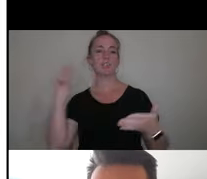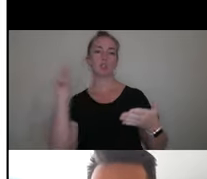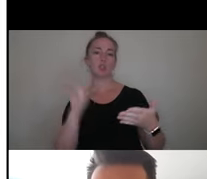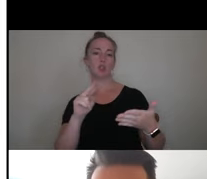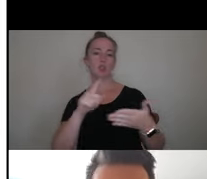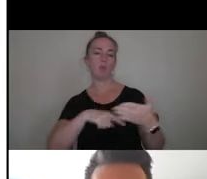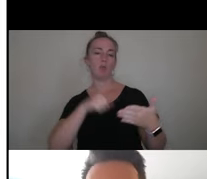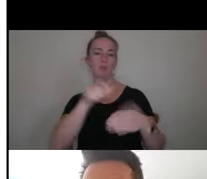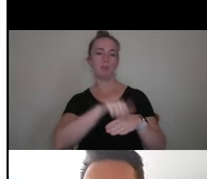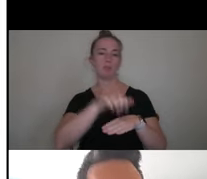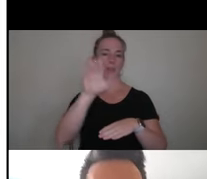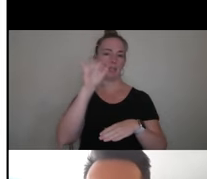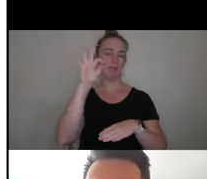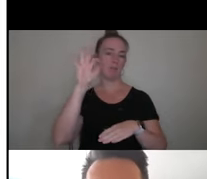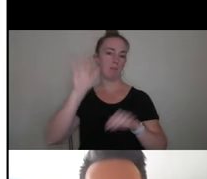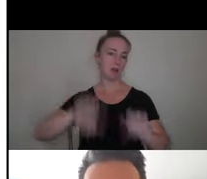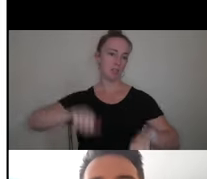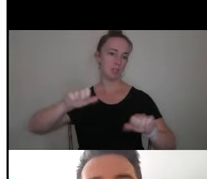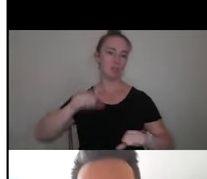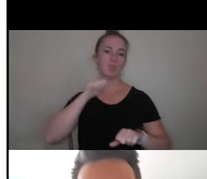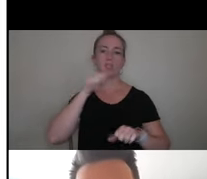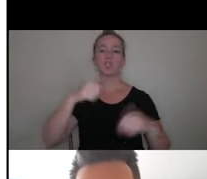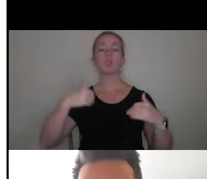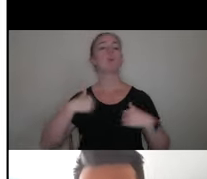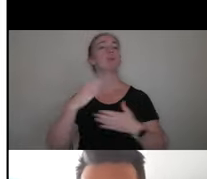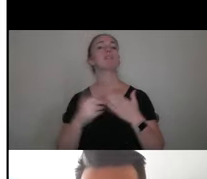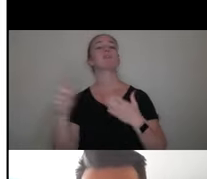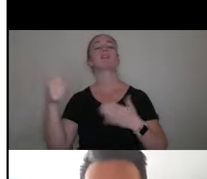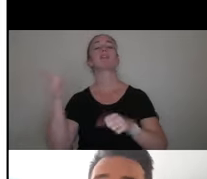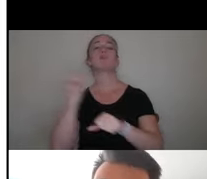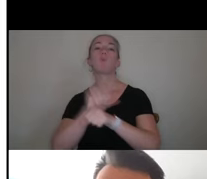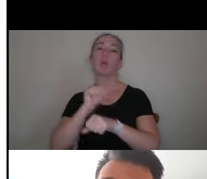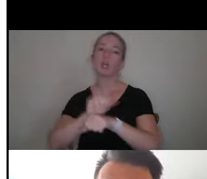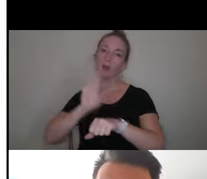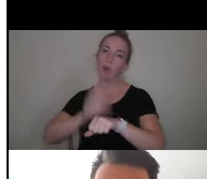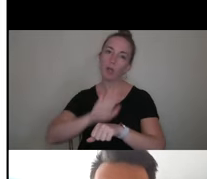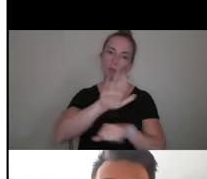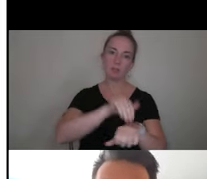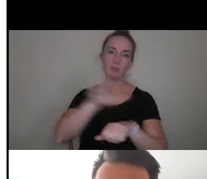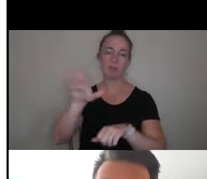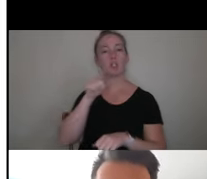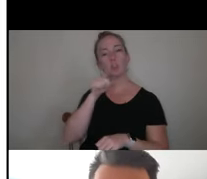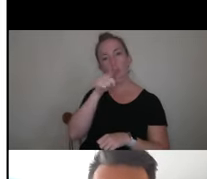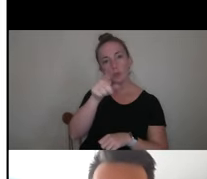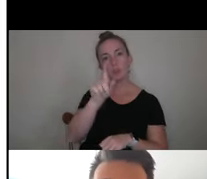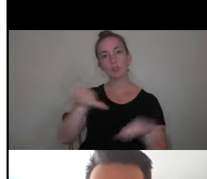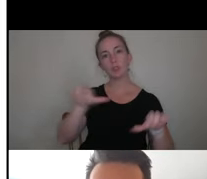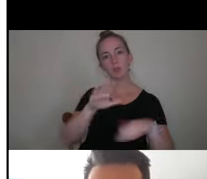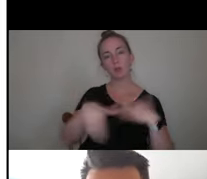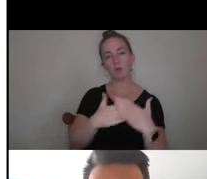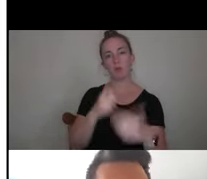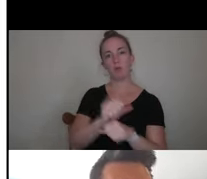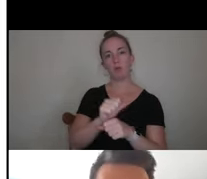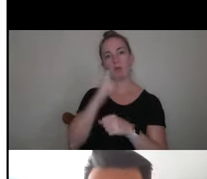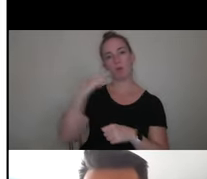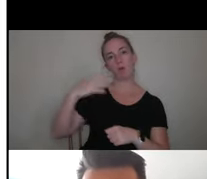if that's possible. But don't have someone else work on what you submit. You should be the person who is doing the legwork in applying